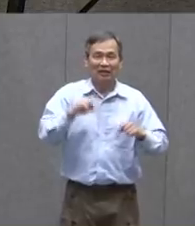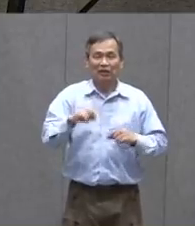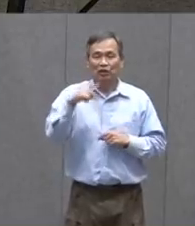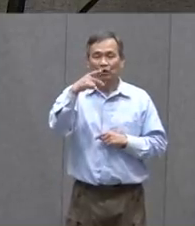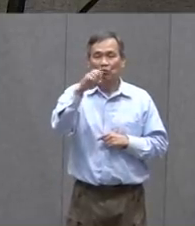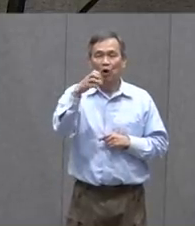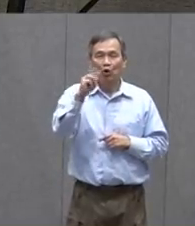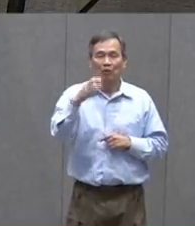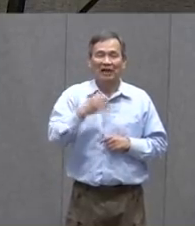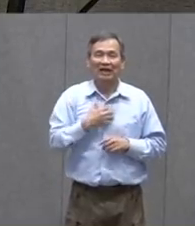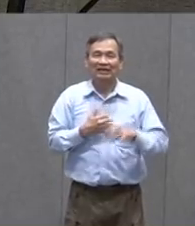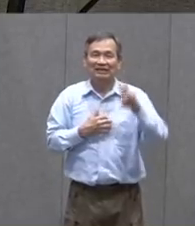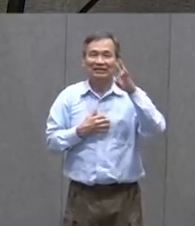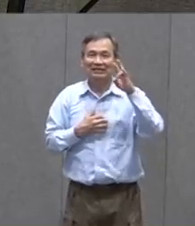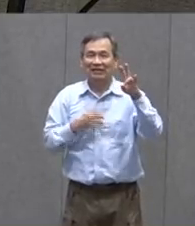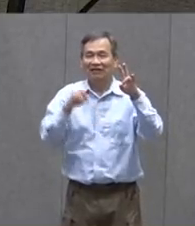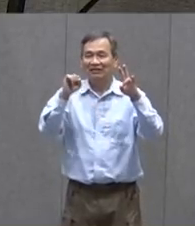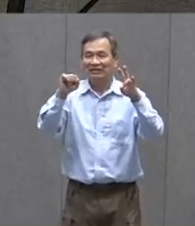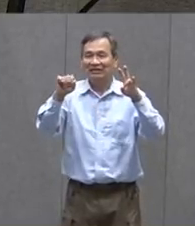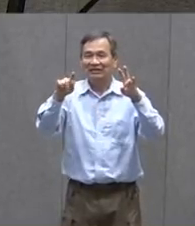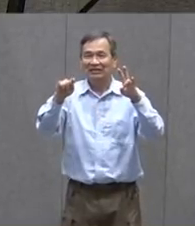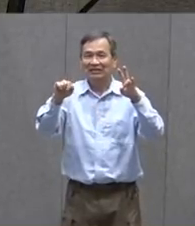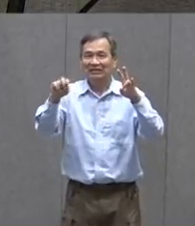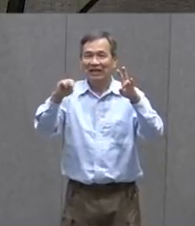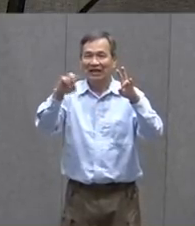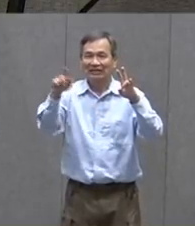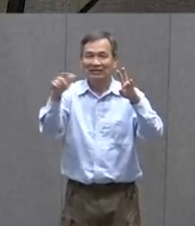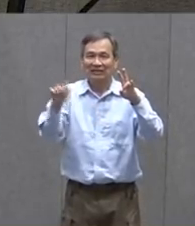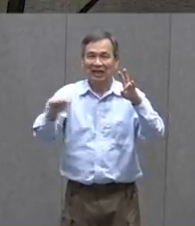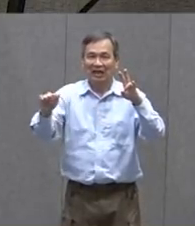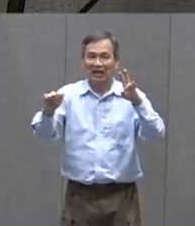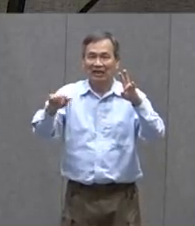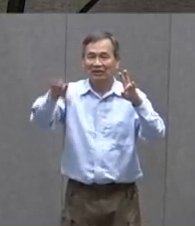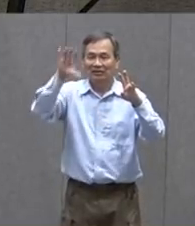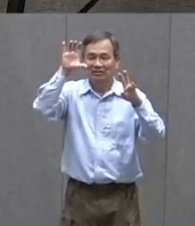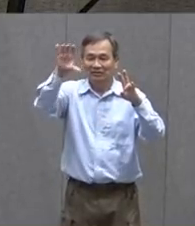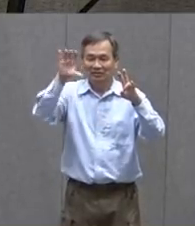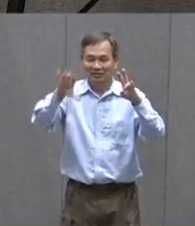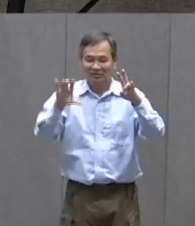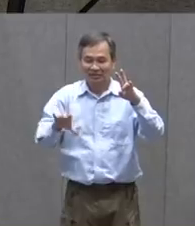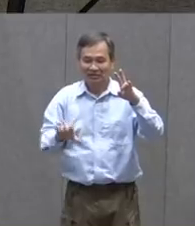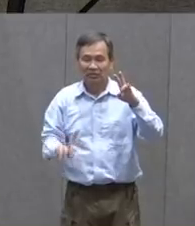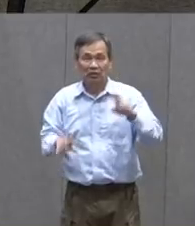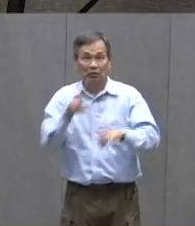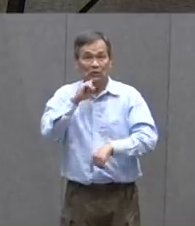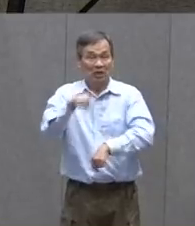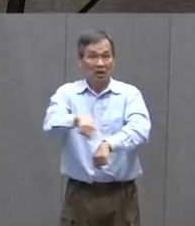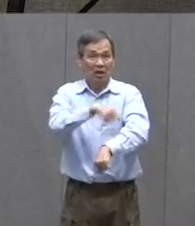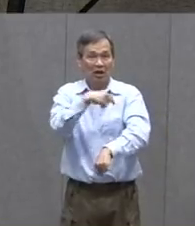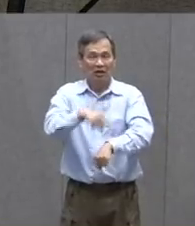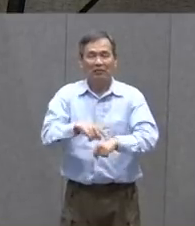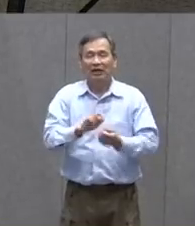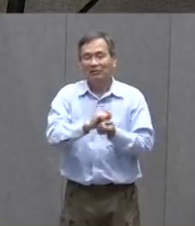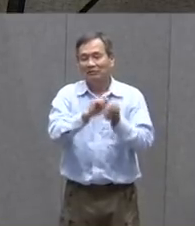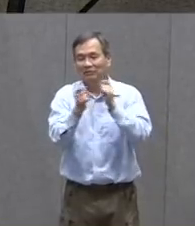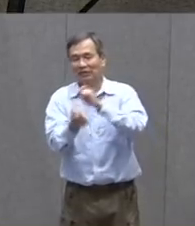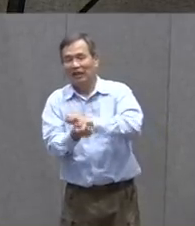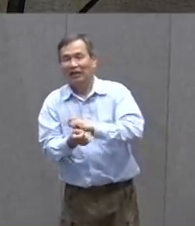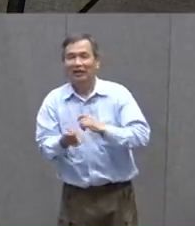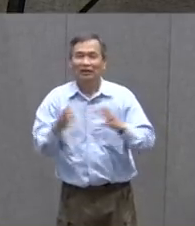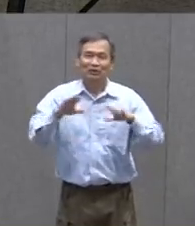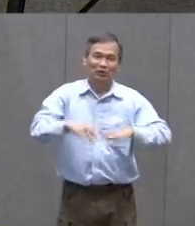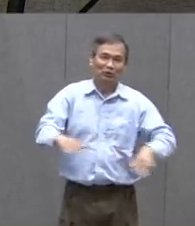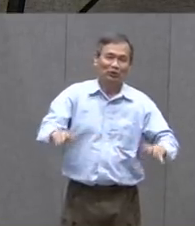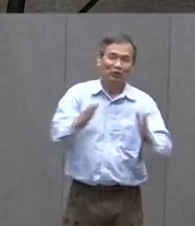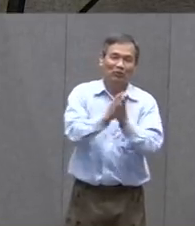Seven stanzas So it's quite a long, long poem But it has been turned Into this children's book That was so fun to